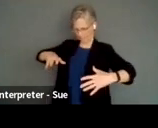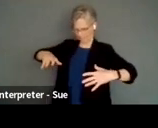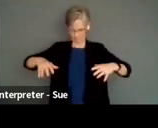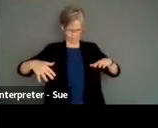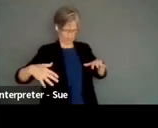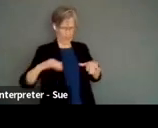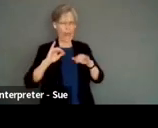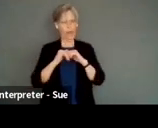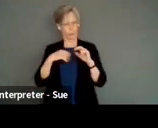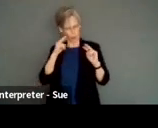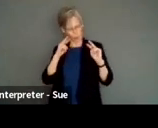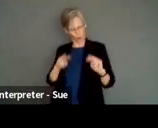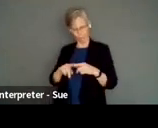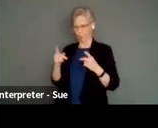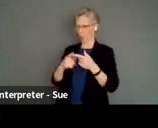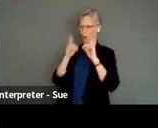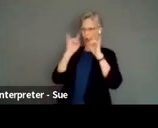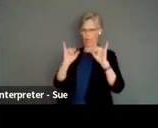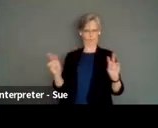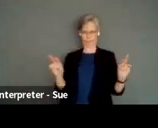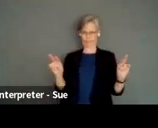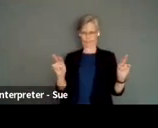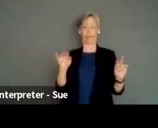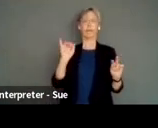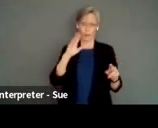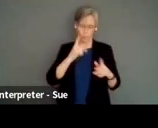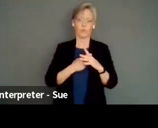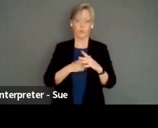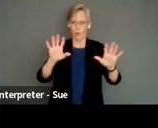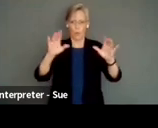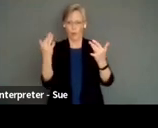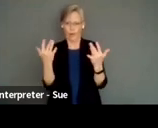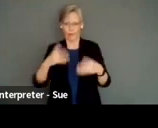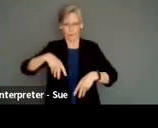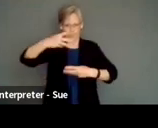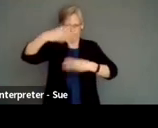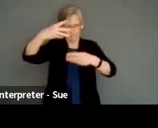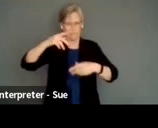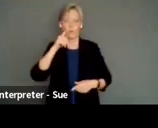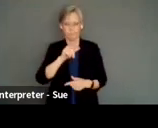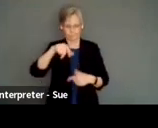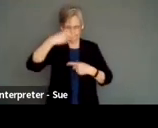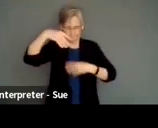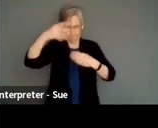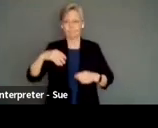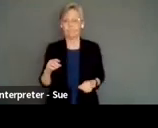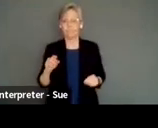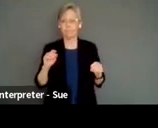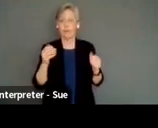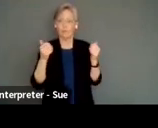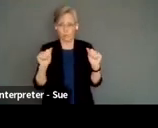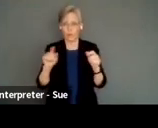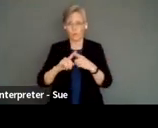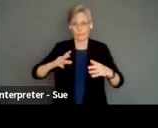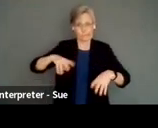accessibility from an aesthetic perspective. We're going to start a little bit. Oops, sorry, I'm just going to run through the slides. I'm going to try to run through the